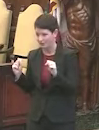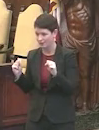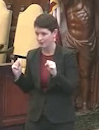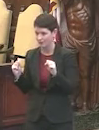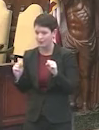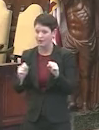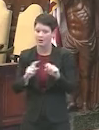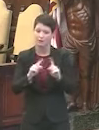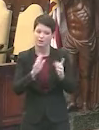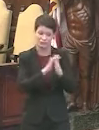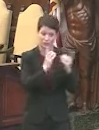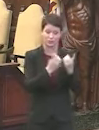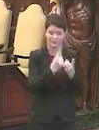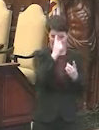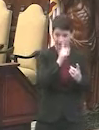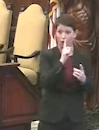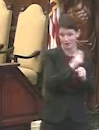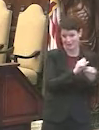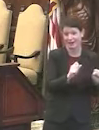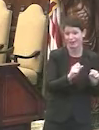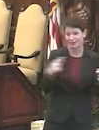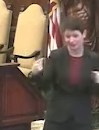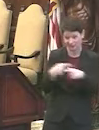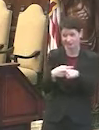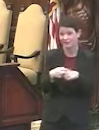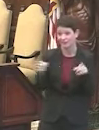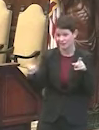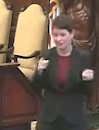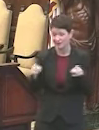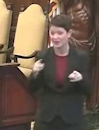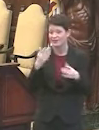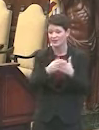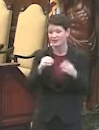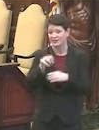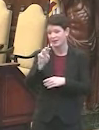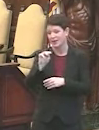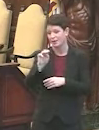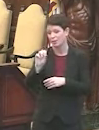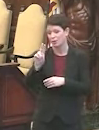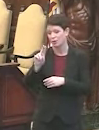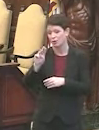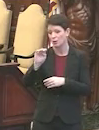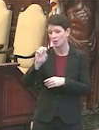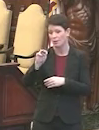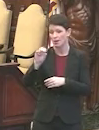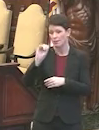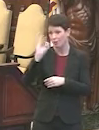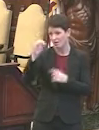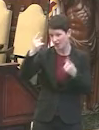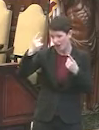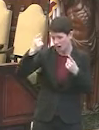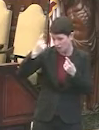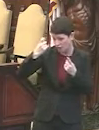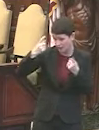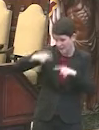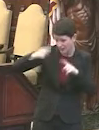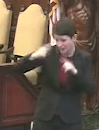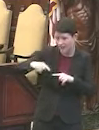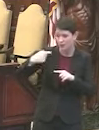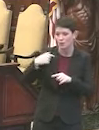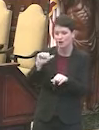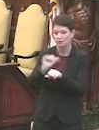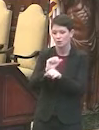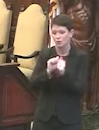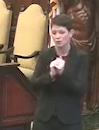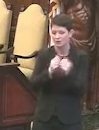district thinks are the things that are in the MOU. We need to work out through the mediator. So, and we're